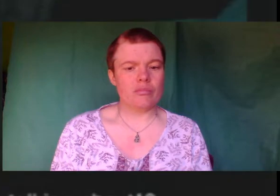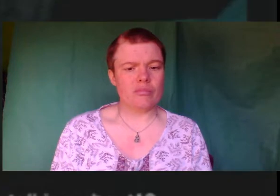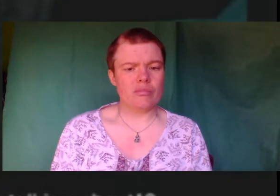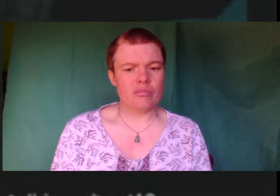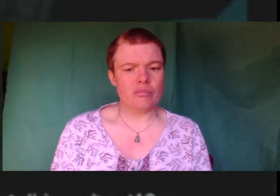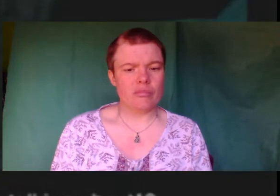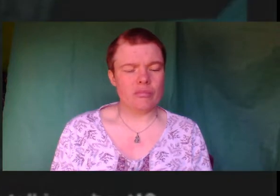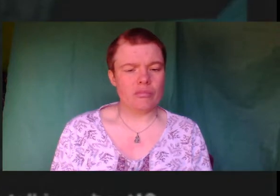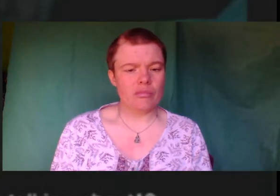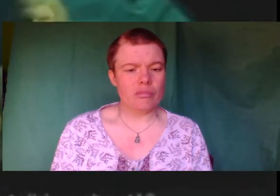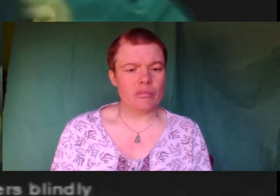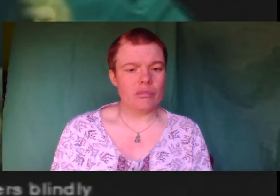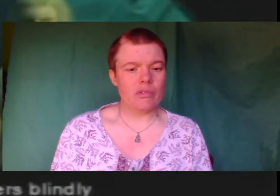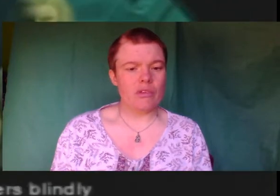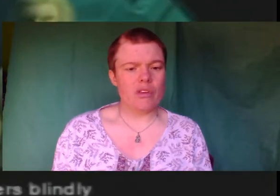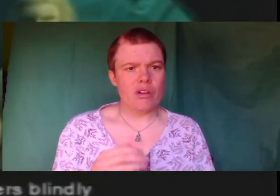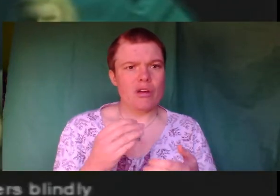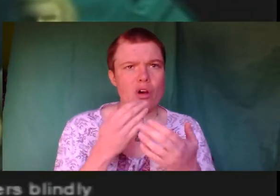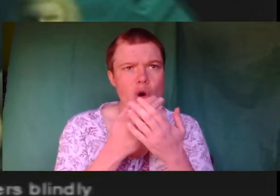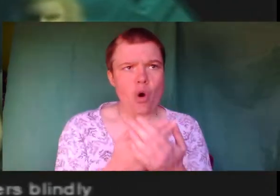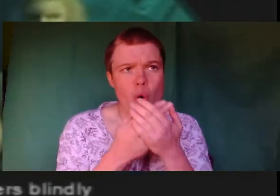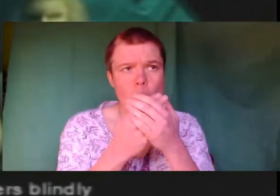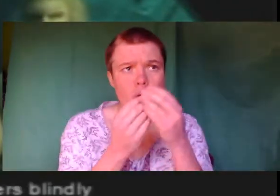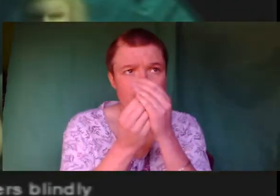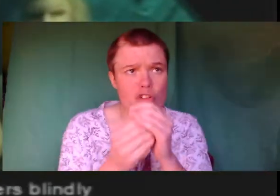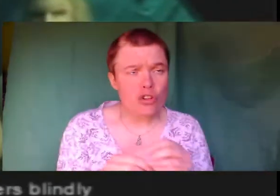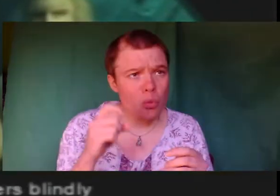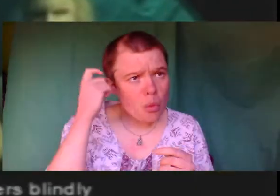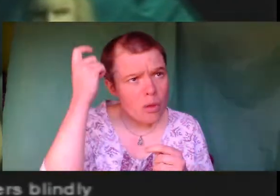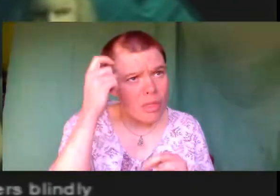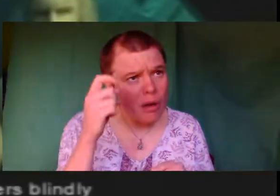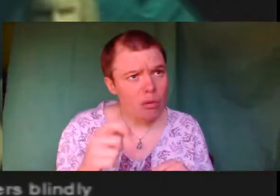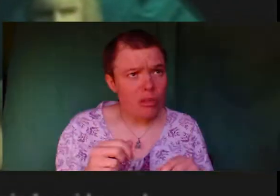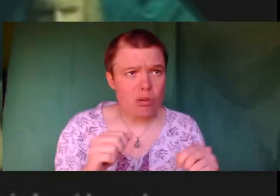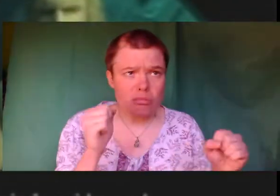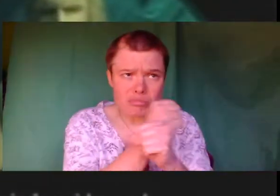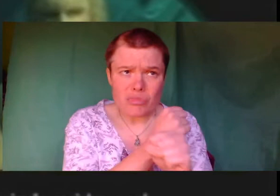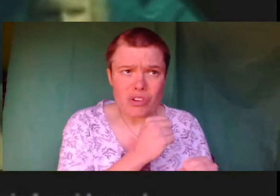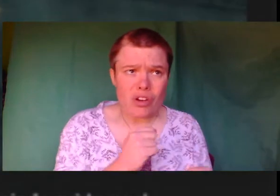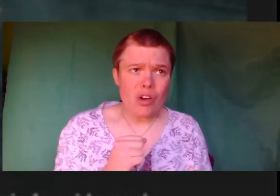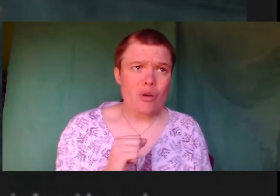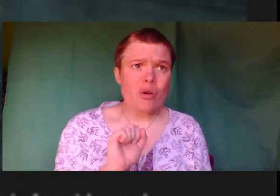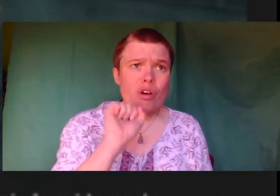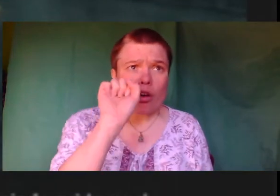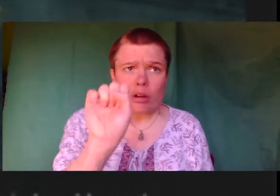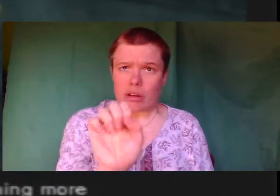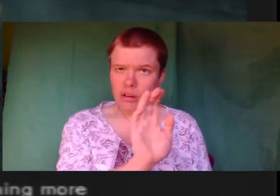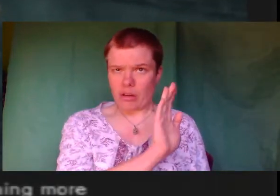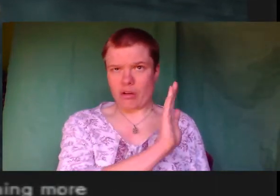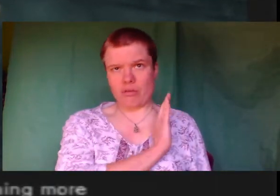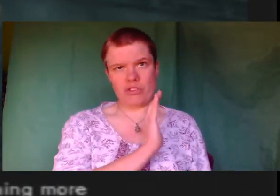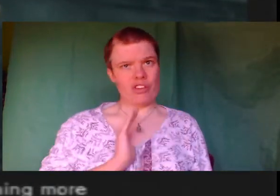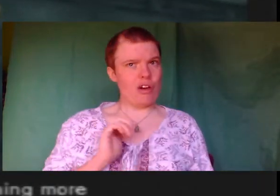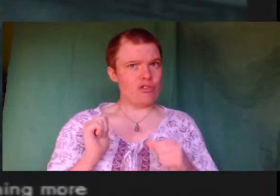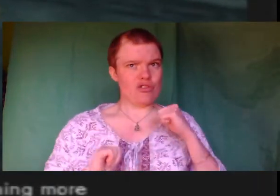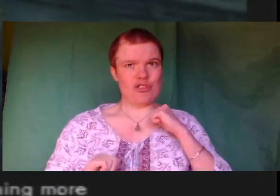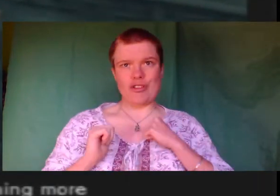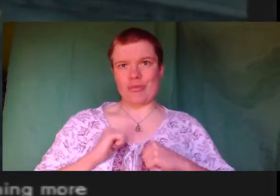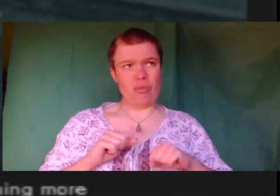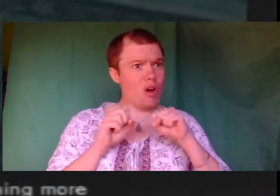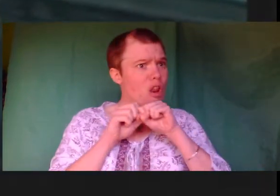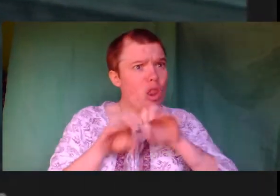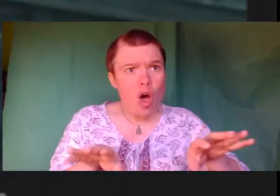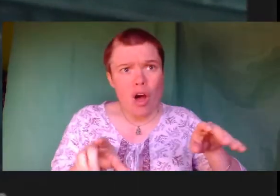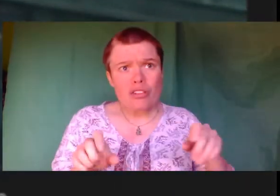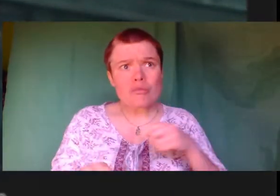What the hell are you talking about? Following orders blindly, with no questions asked. You've lost your warrior's pride and become nothing more than a palm